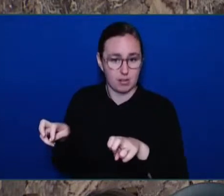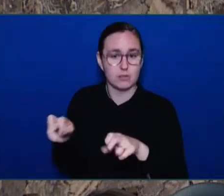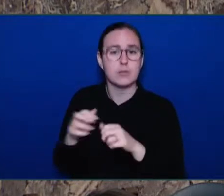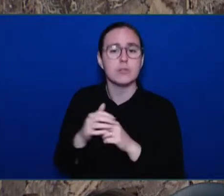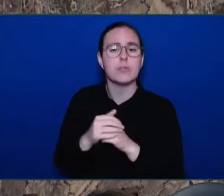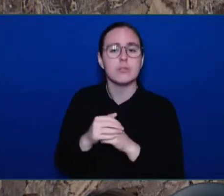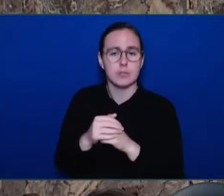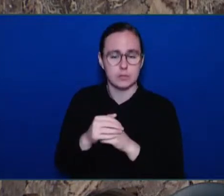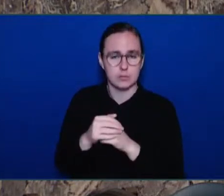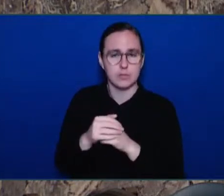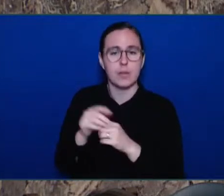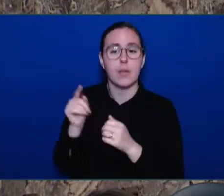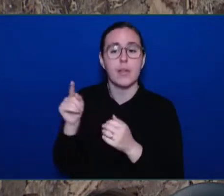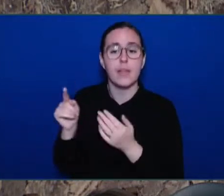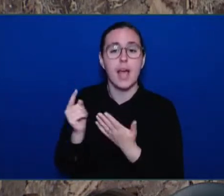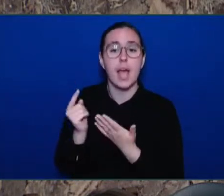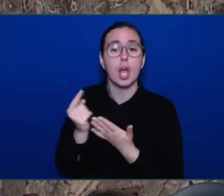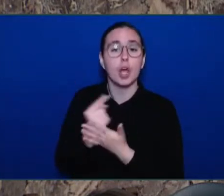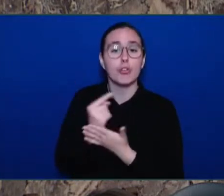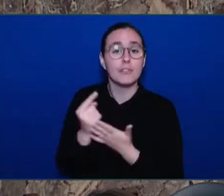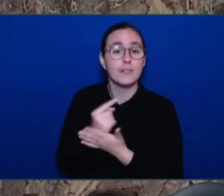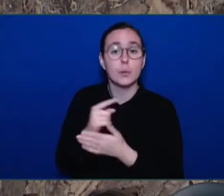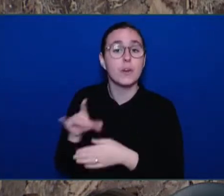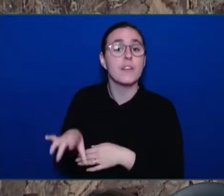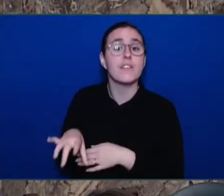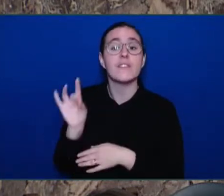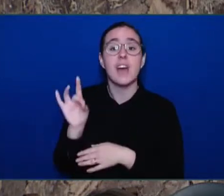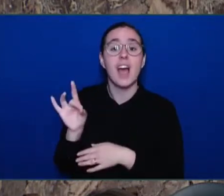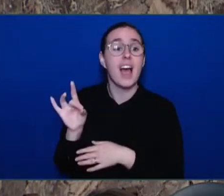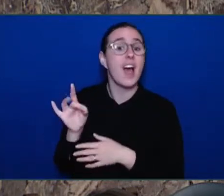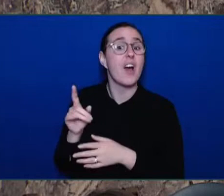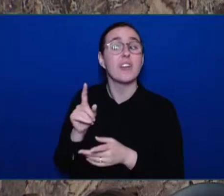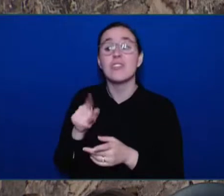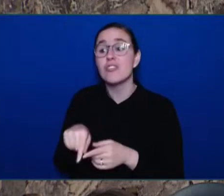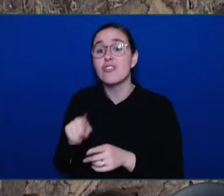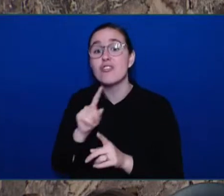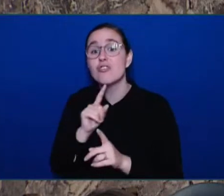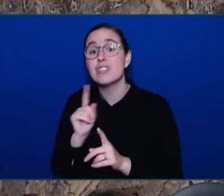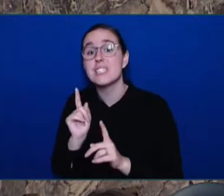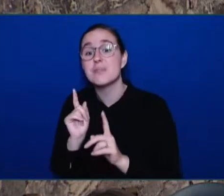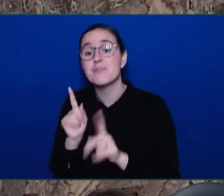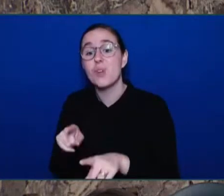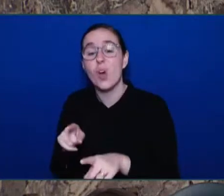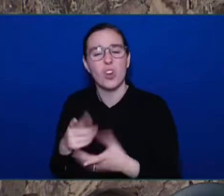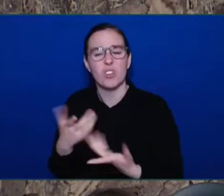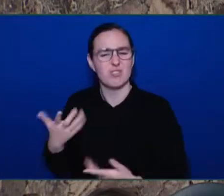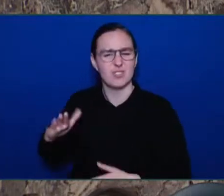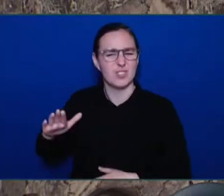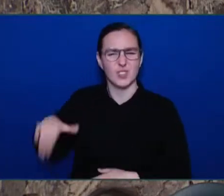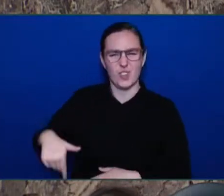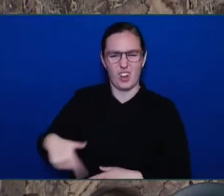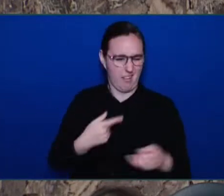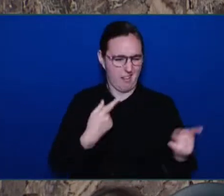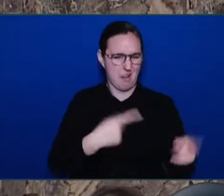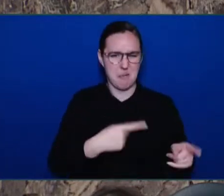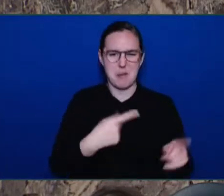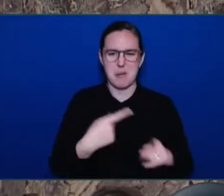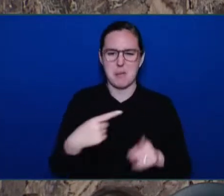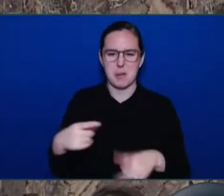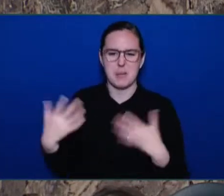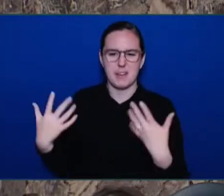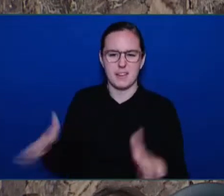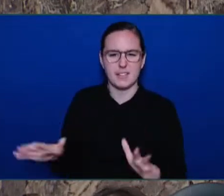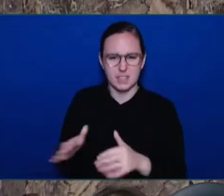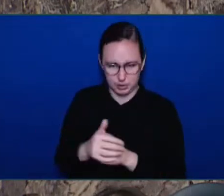In 2018, the government accepted all recommendations from that panel, but not this time. Not only has the minister failed to implement the recommendations,